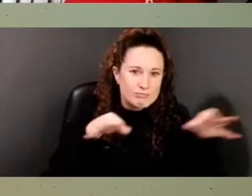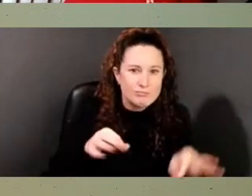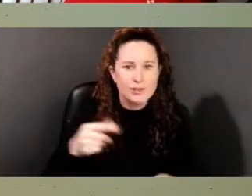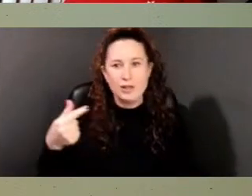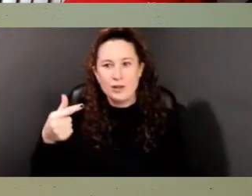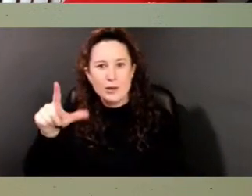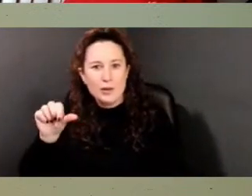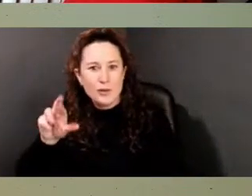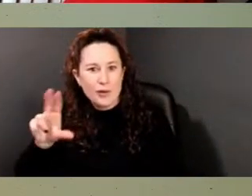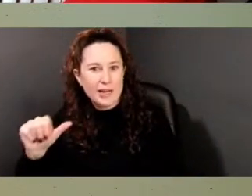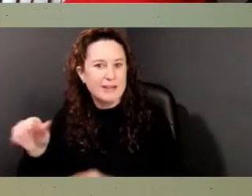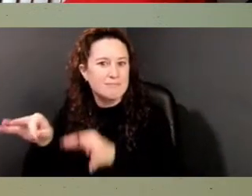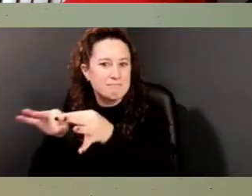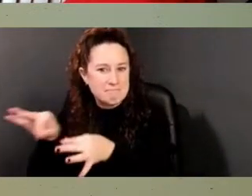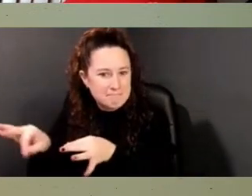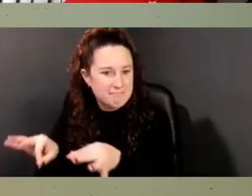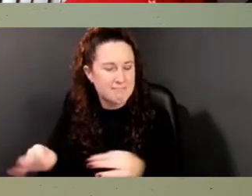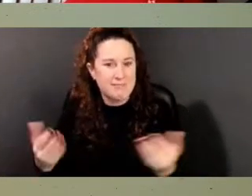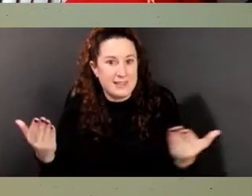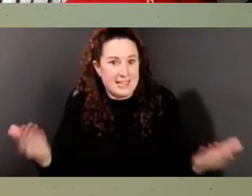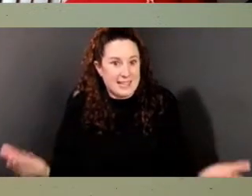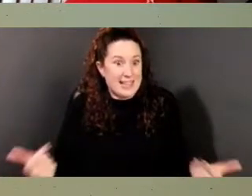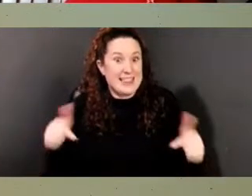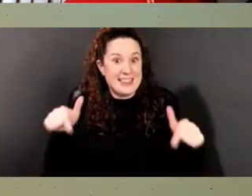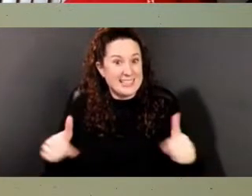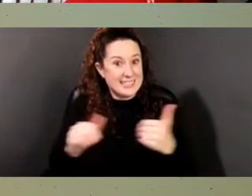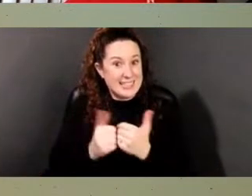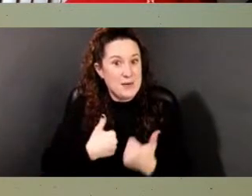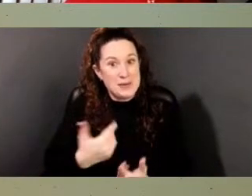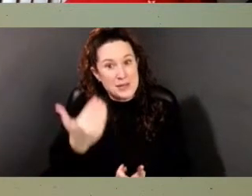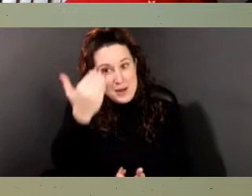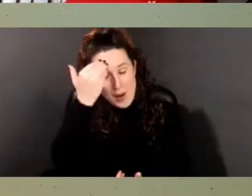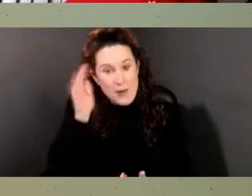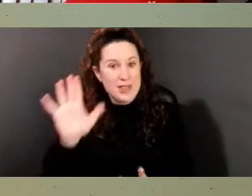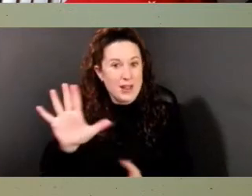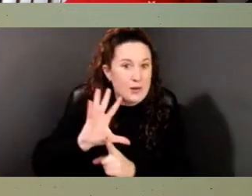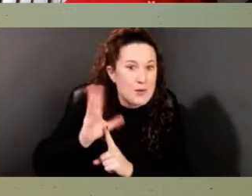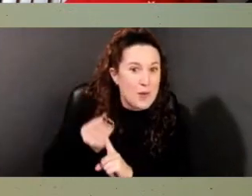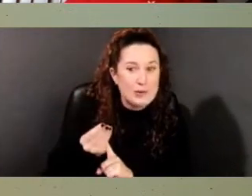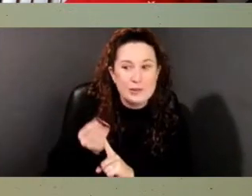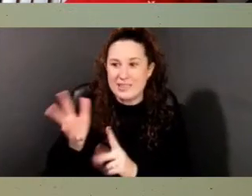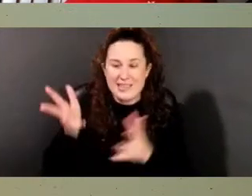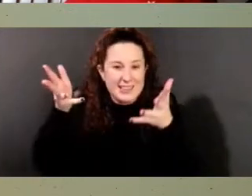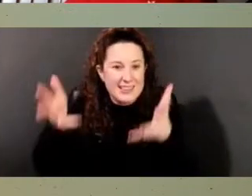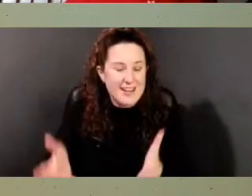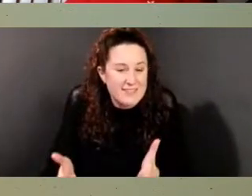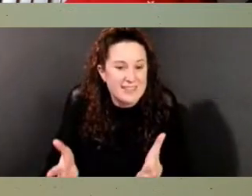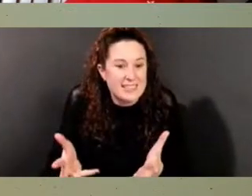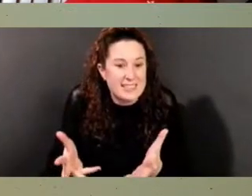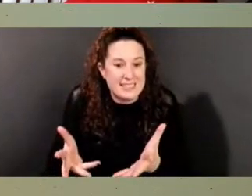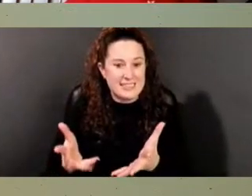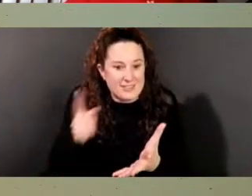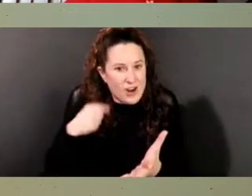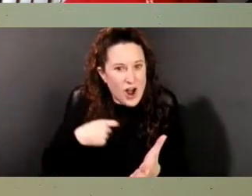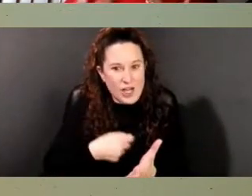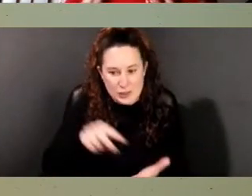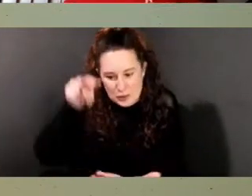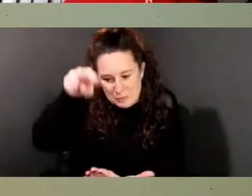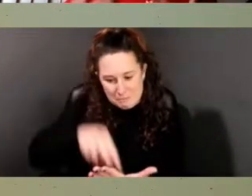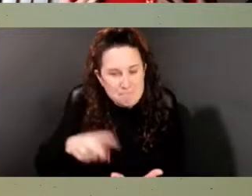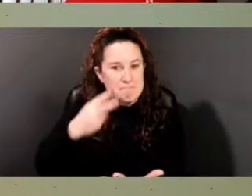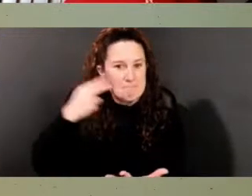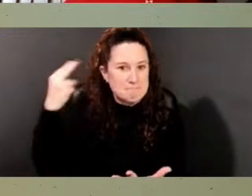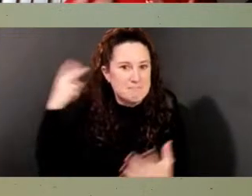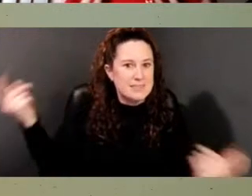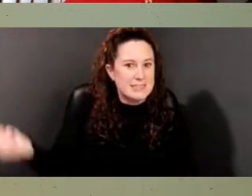because they have left, you know, their material culture. Very similar. We can all see this with Egyptian death culture. The reason